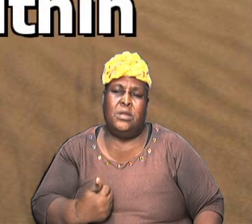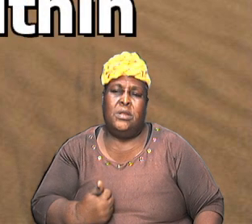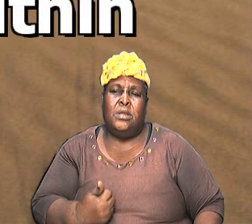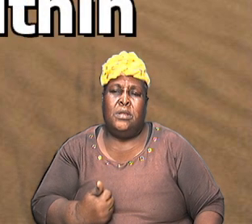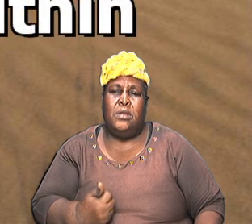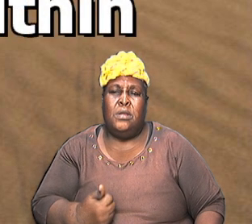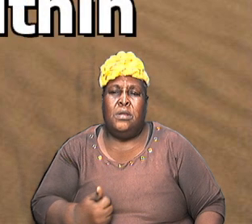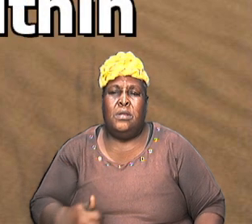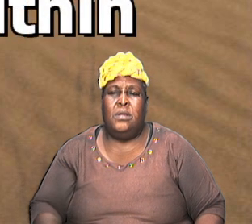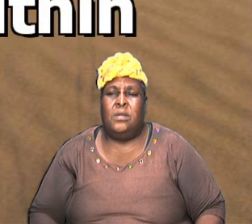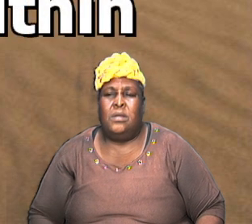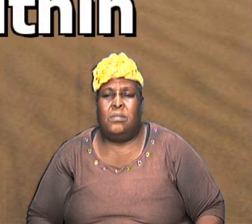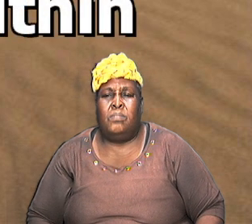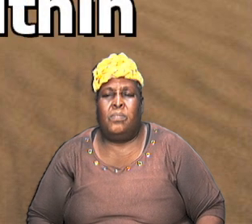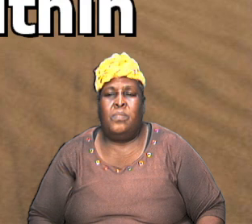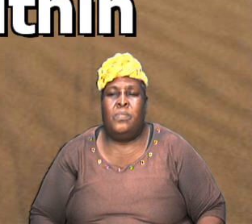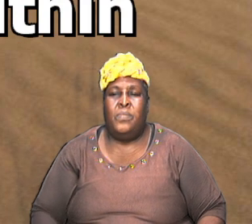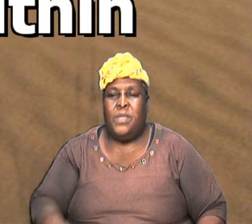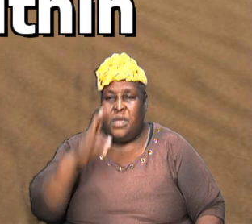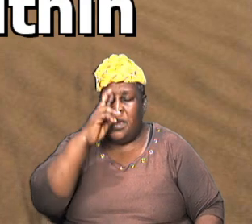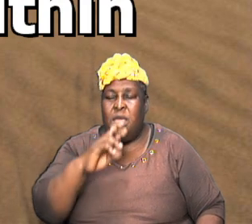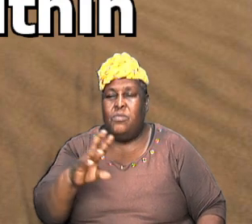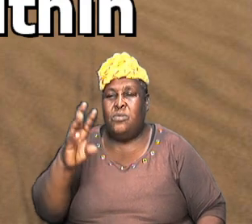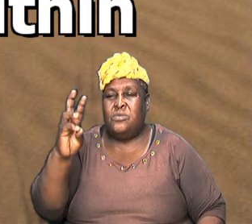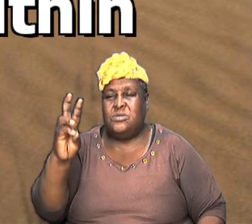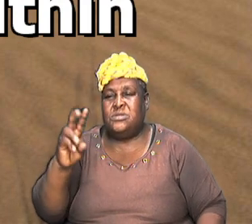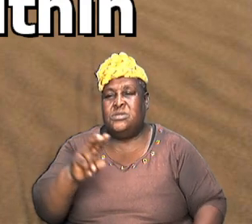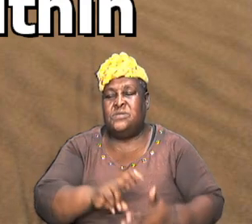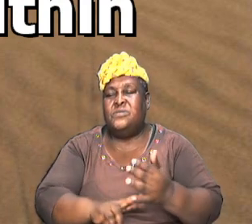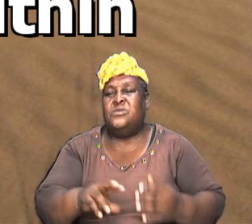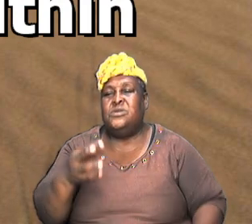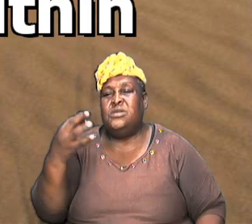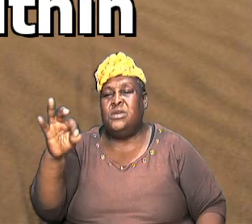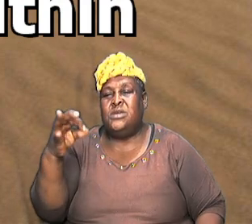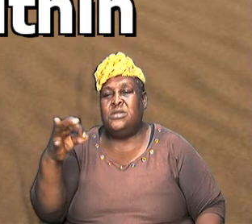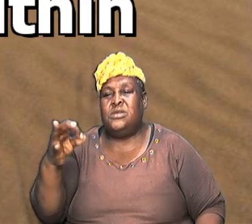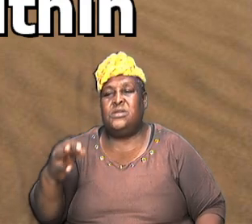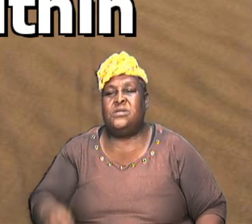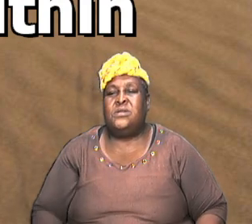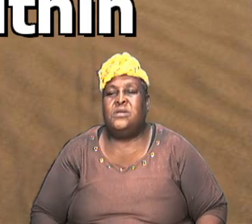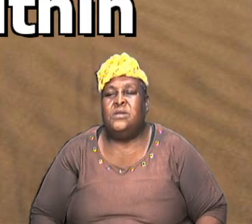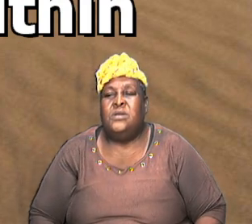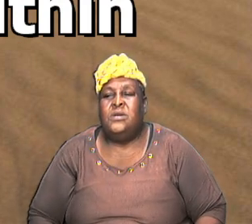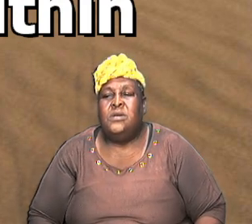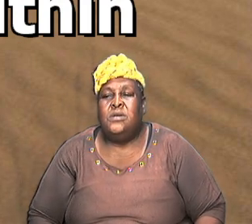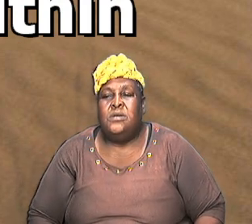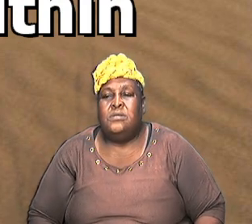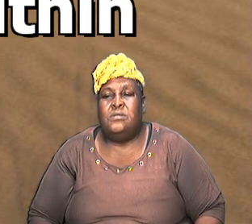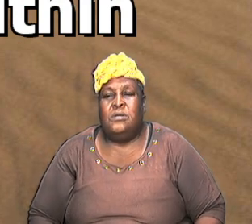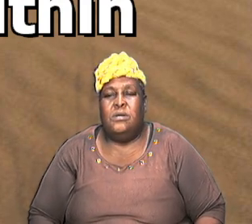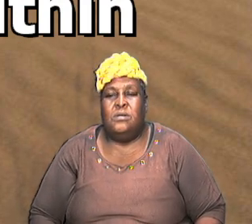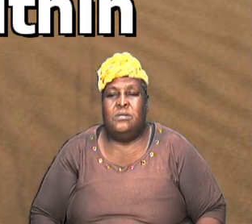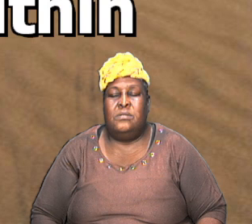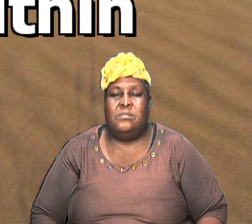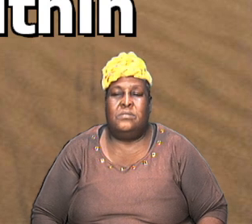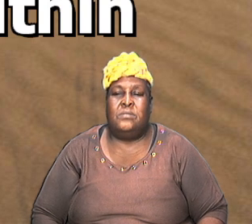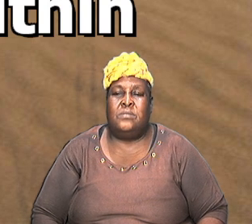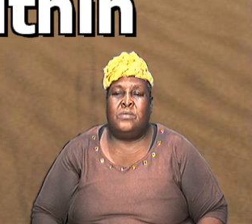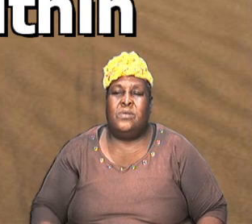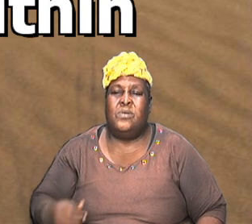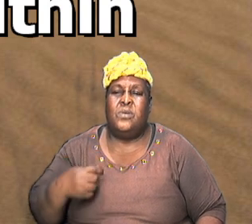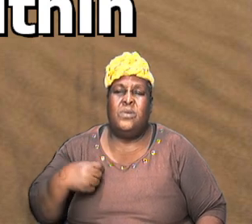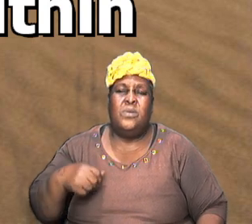on from him and we try to close off so Hebrews chapter 6 verses 19 to 20